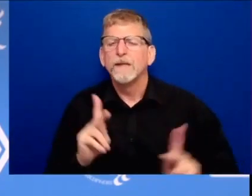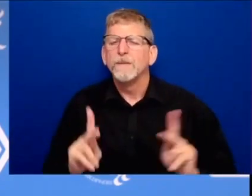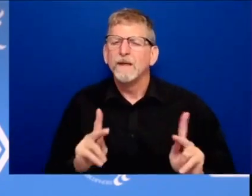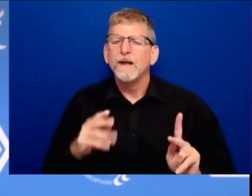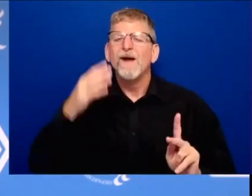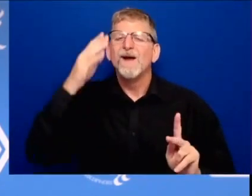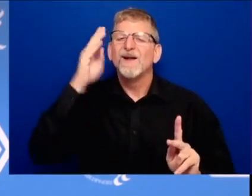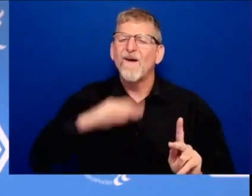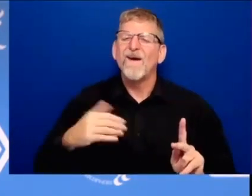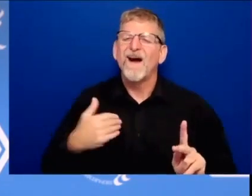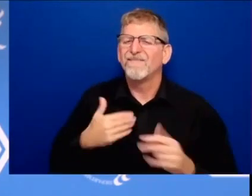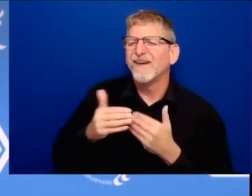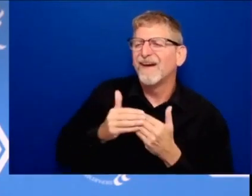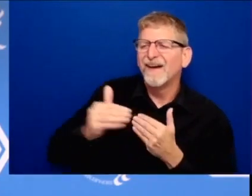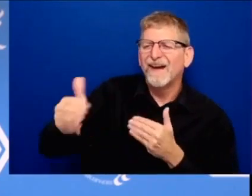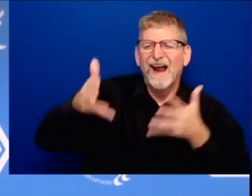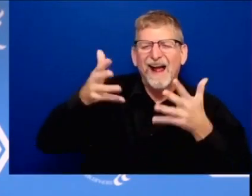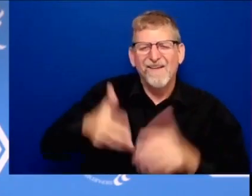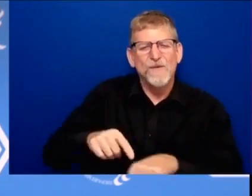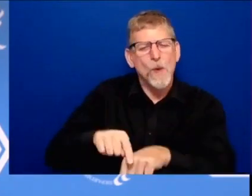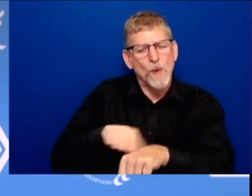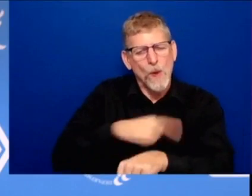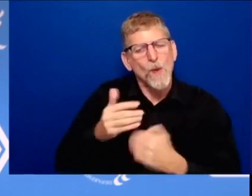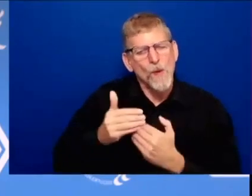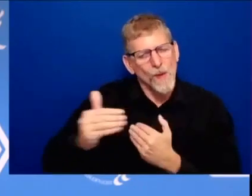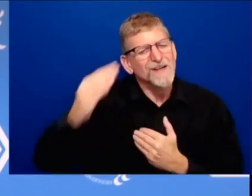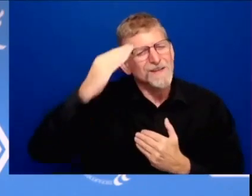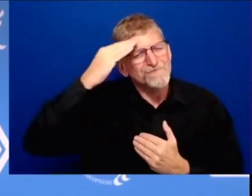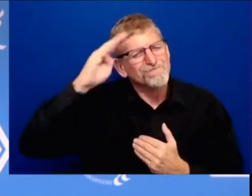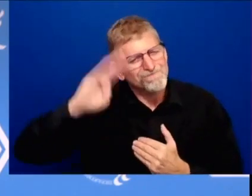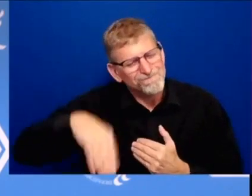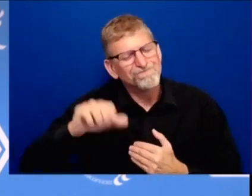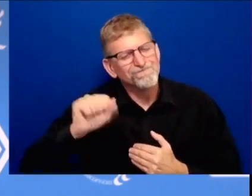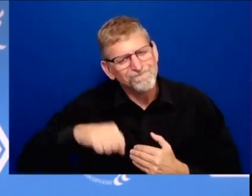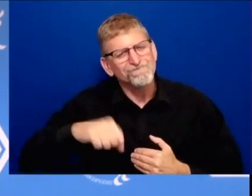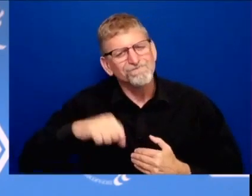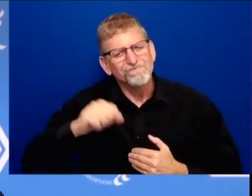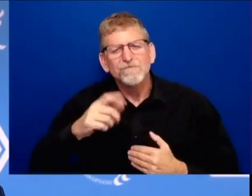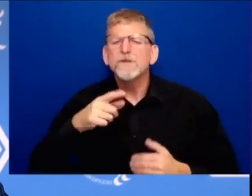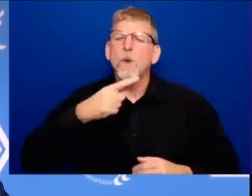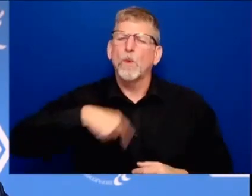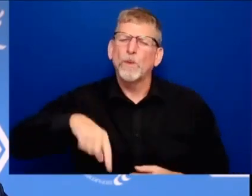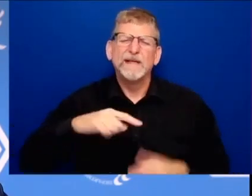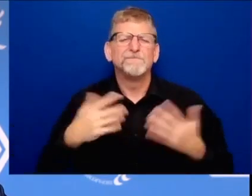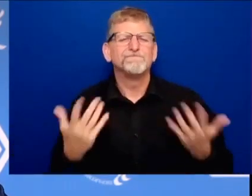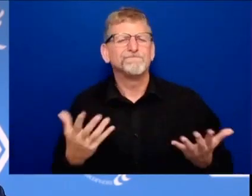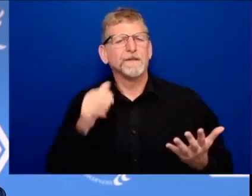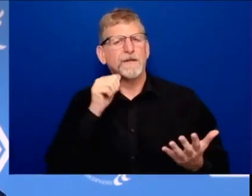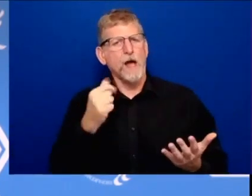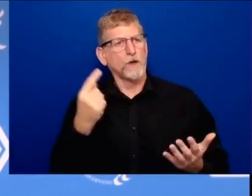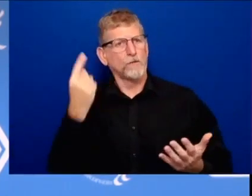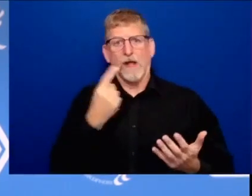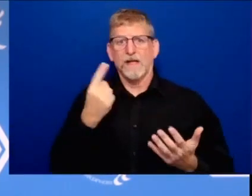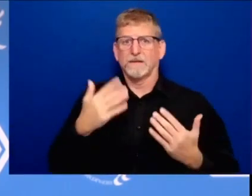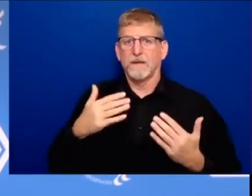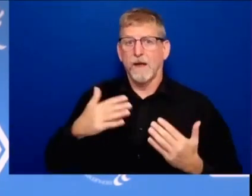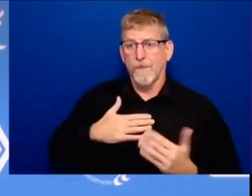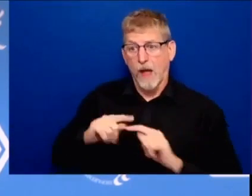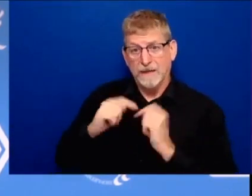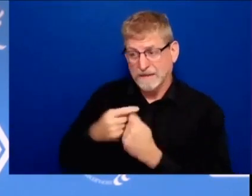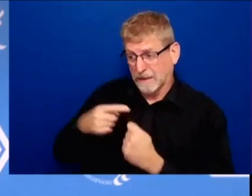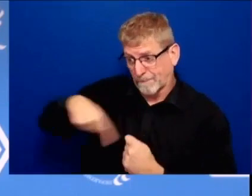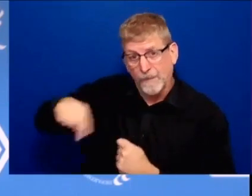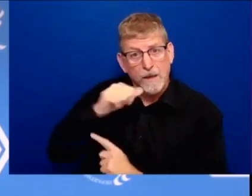was in much worse shape than my team and i anticipated we were under the impression and been told that we had a lot more